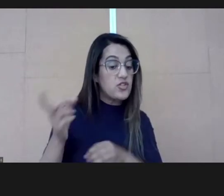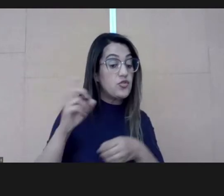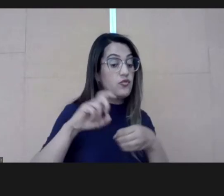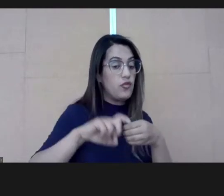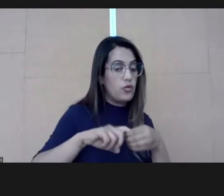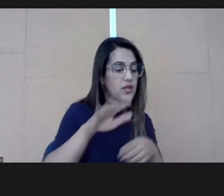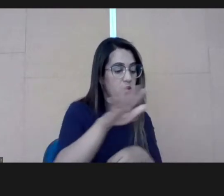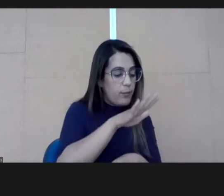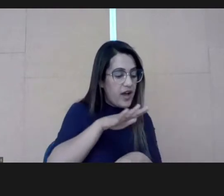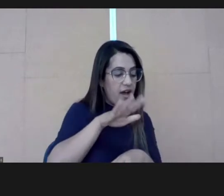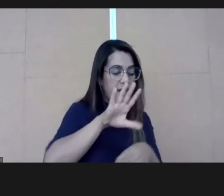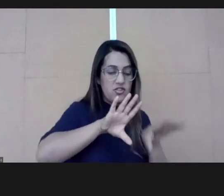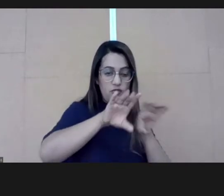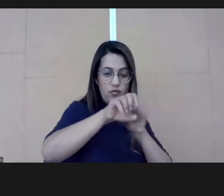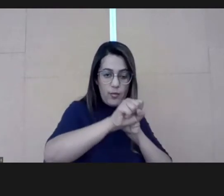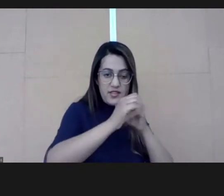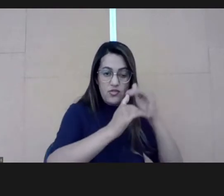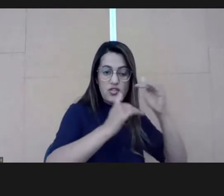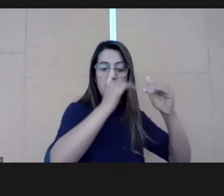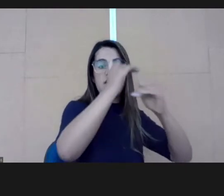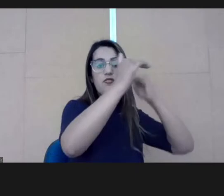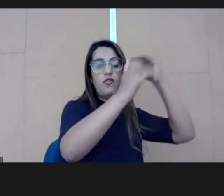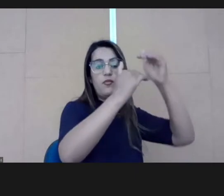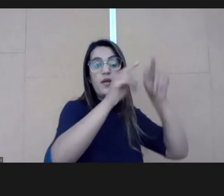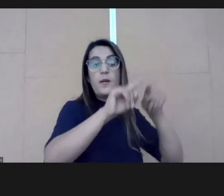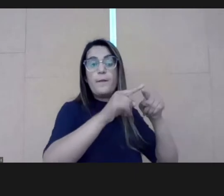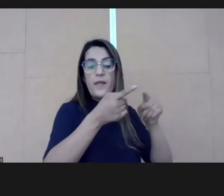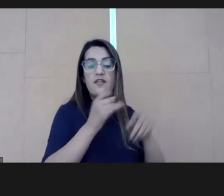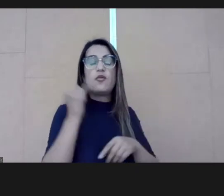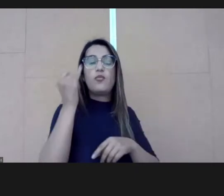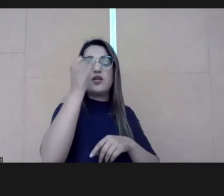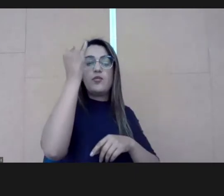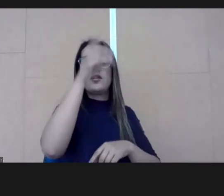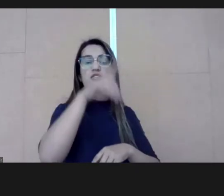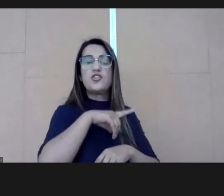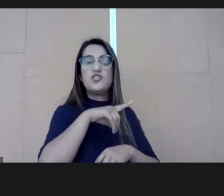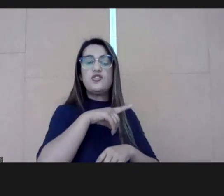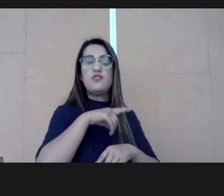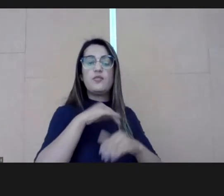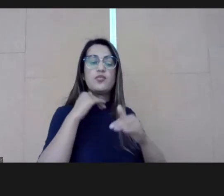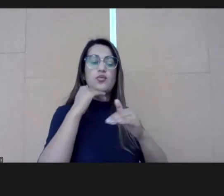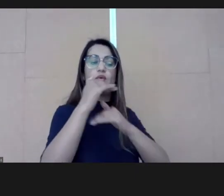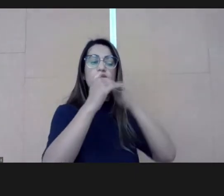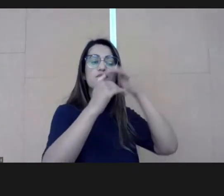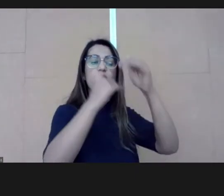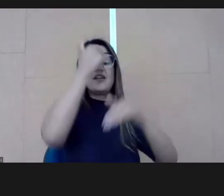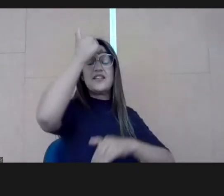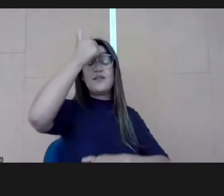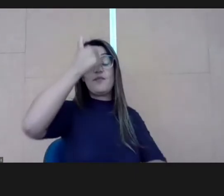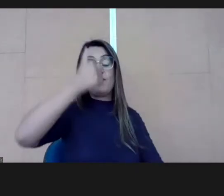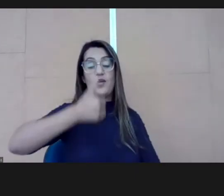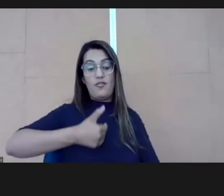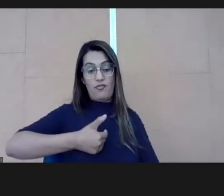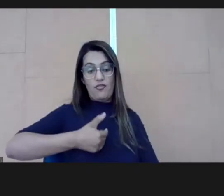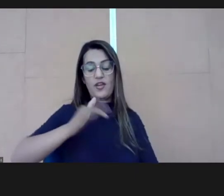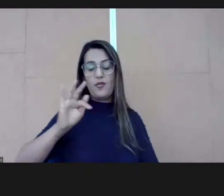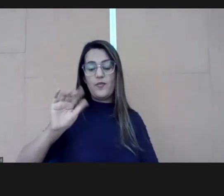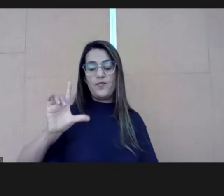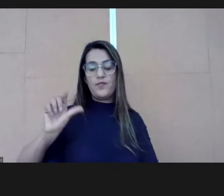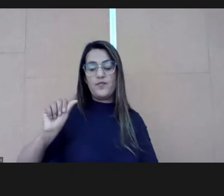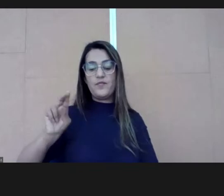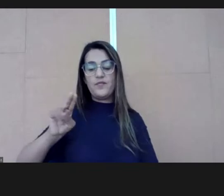focusing on the development area, but we built this profile for.